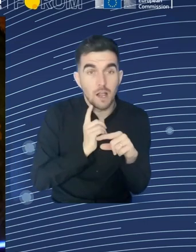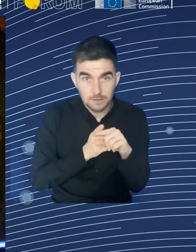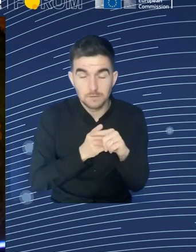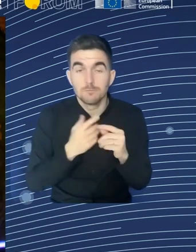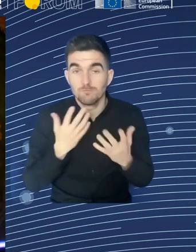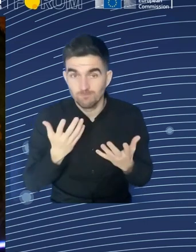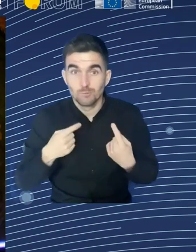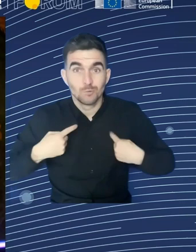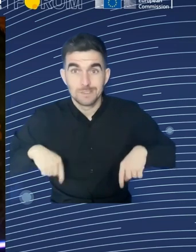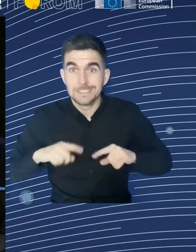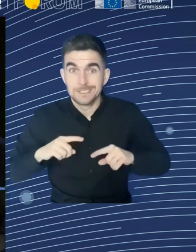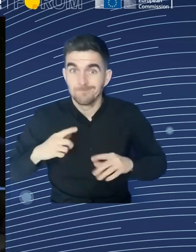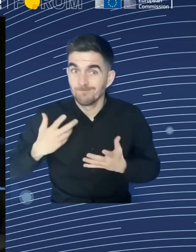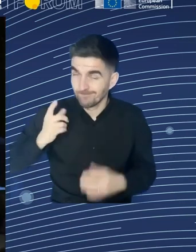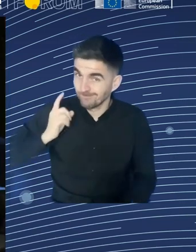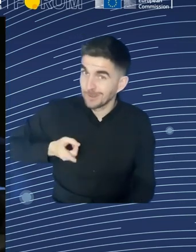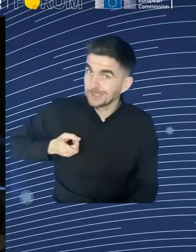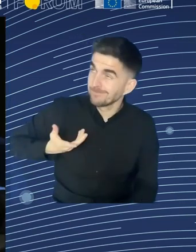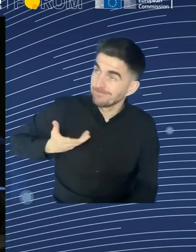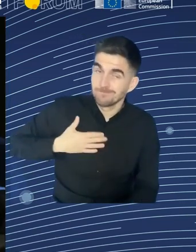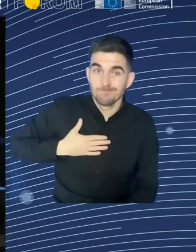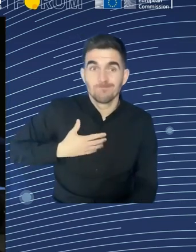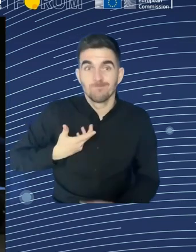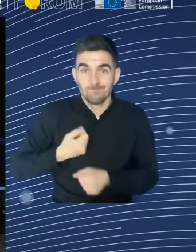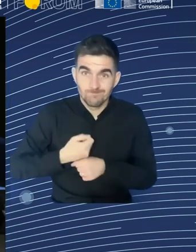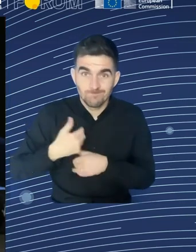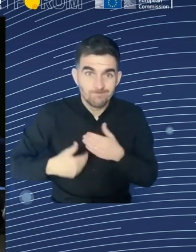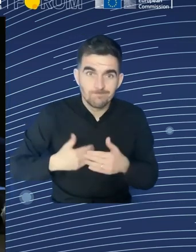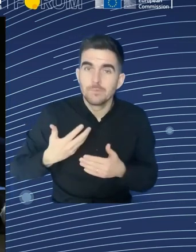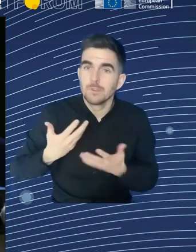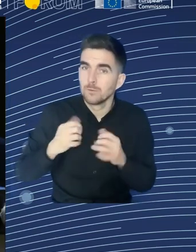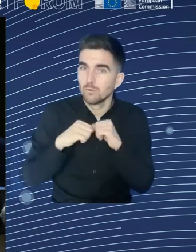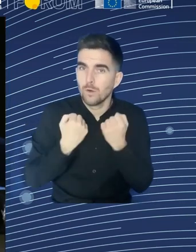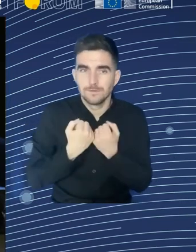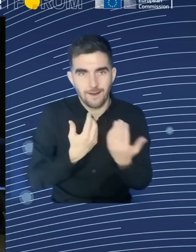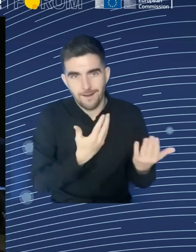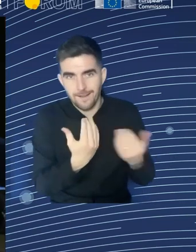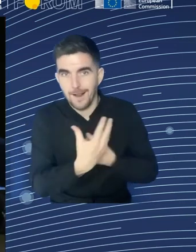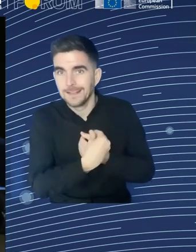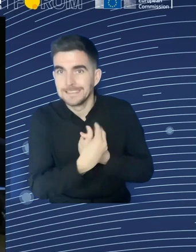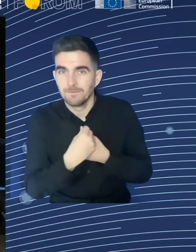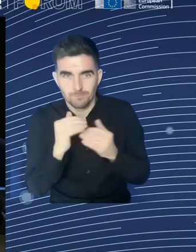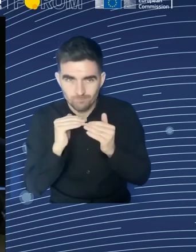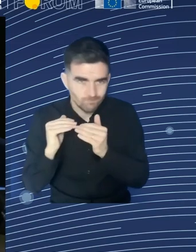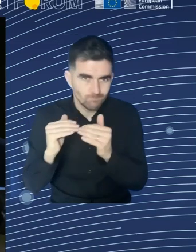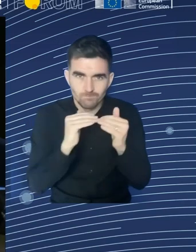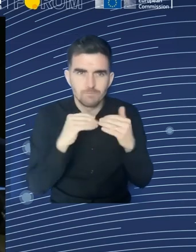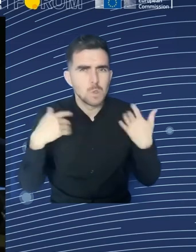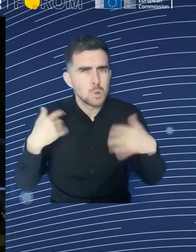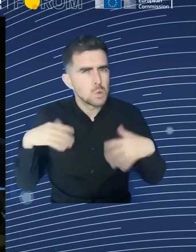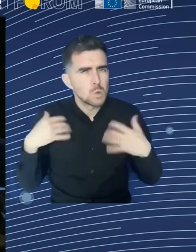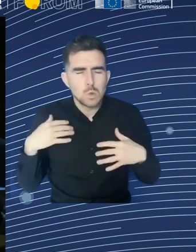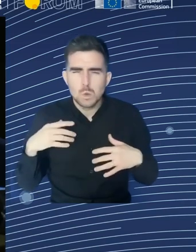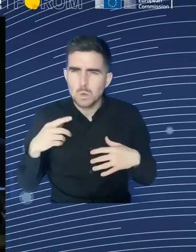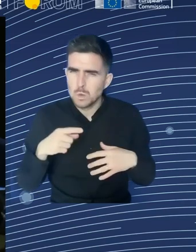on our agenda, and it is high in our agendas, because we must, on a local and regional level,